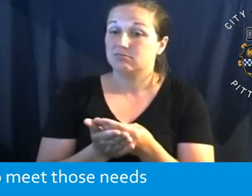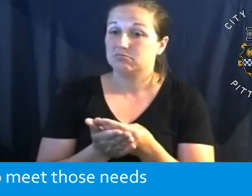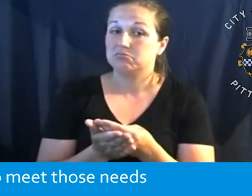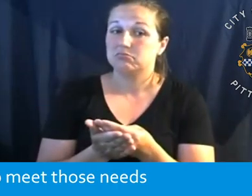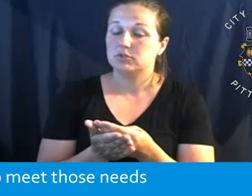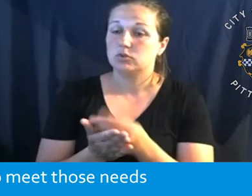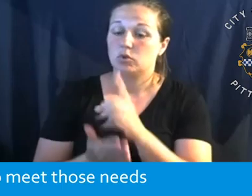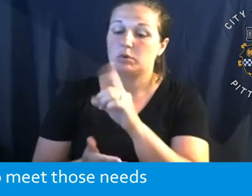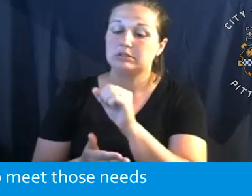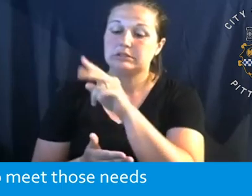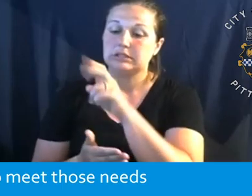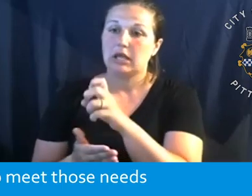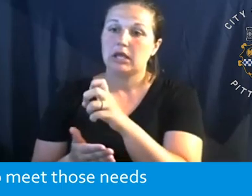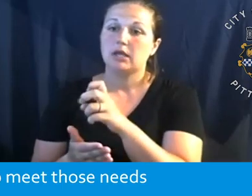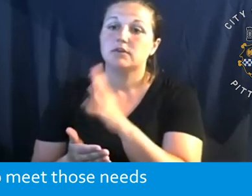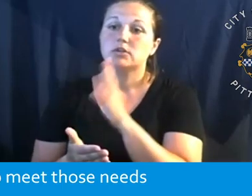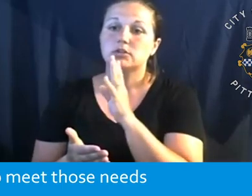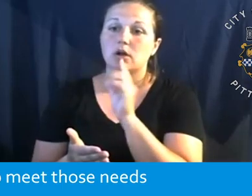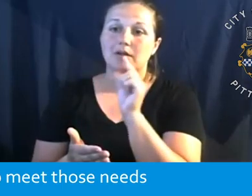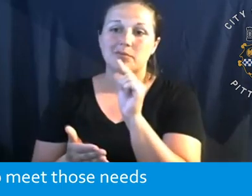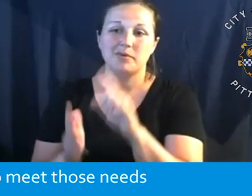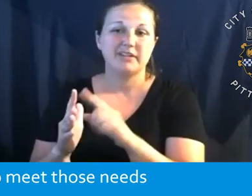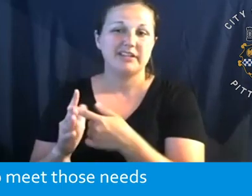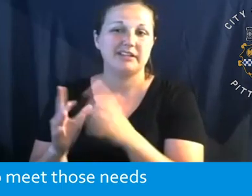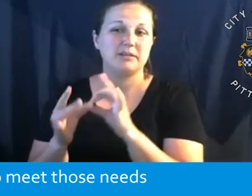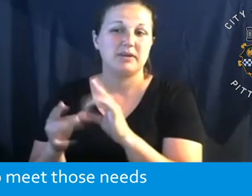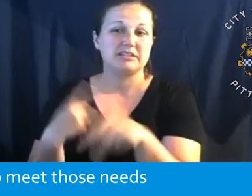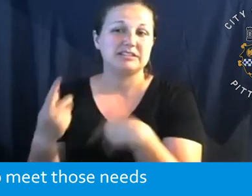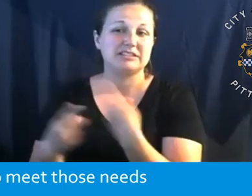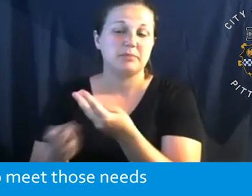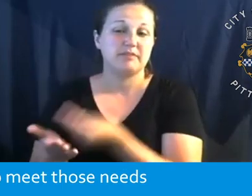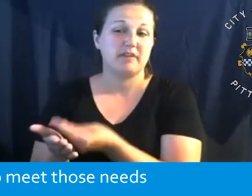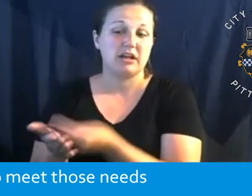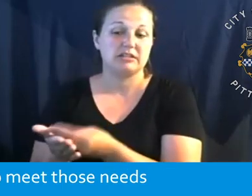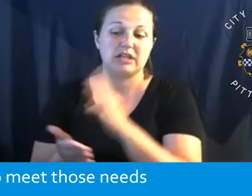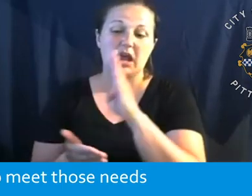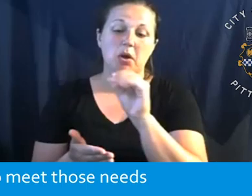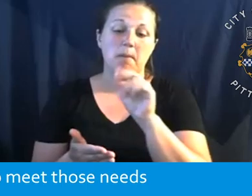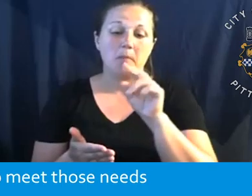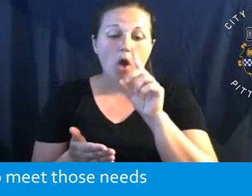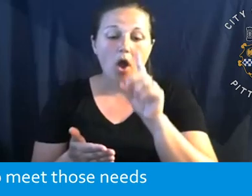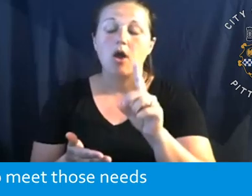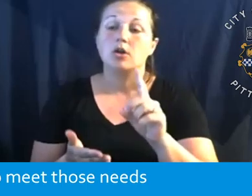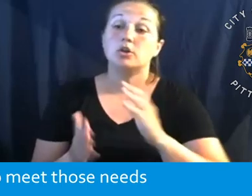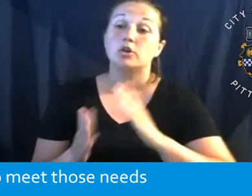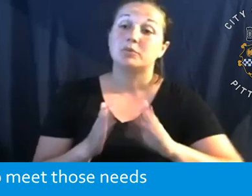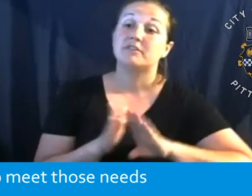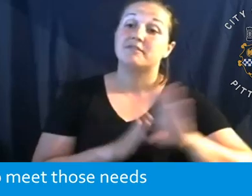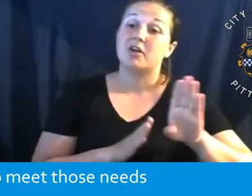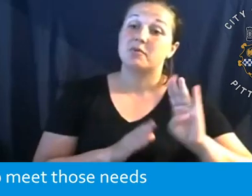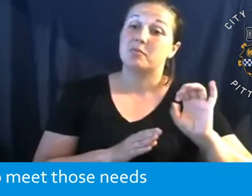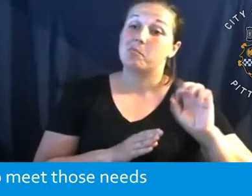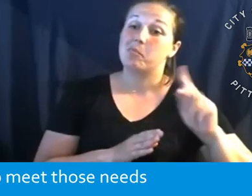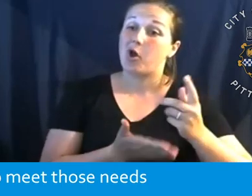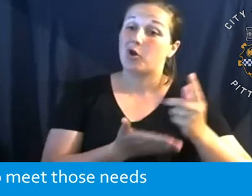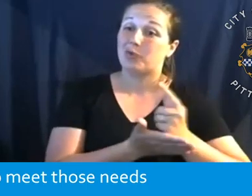you know, the different types of capital funds, whether we have bond, um, our community development block grant, but the city also receives grants